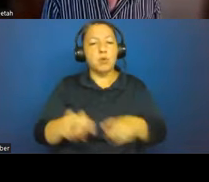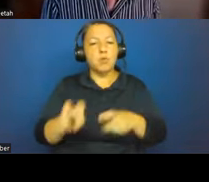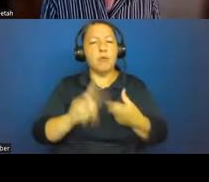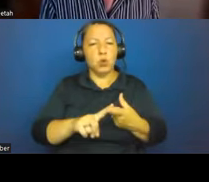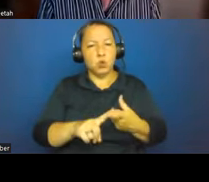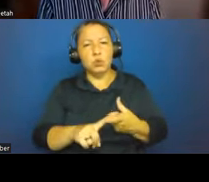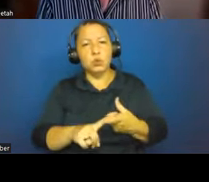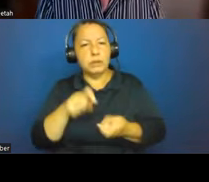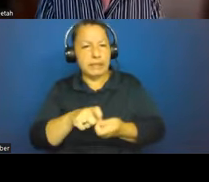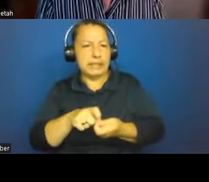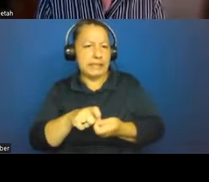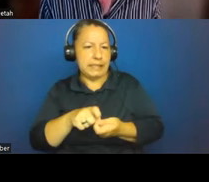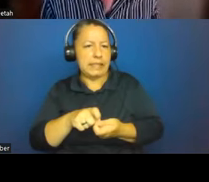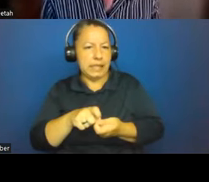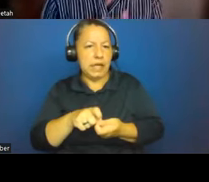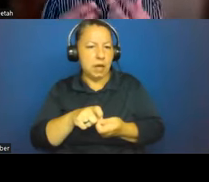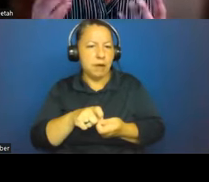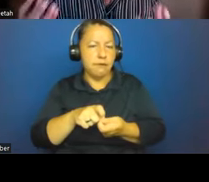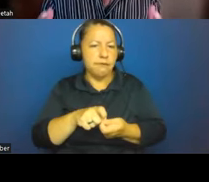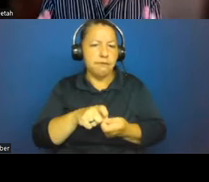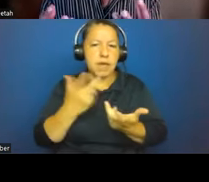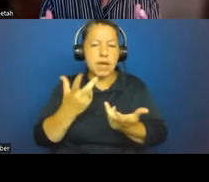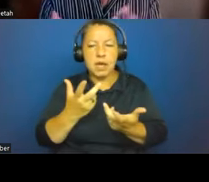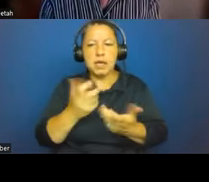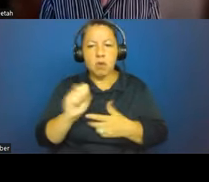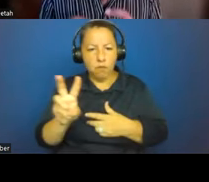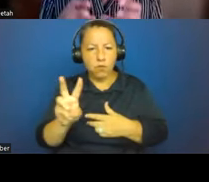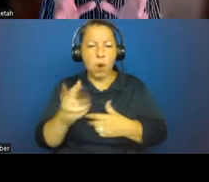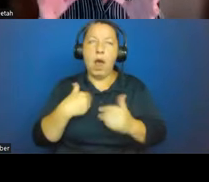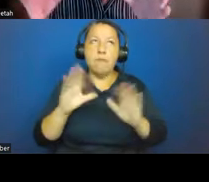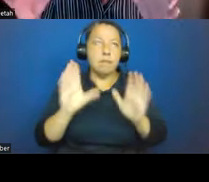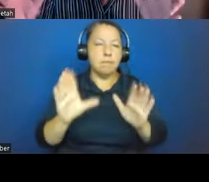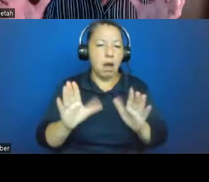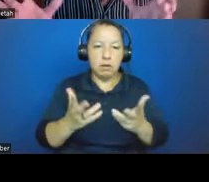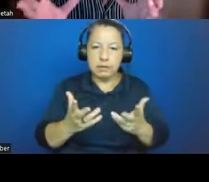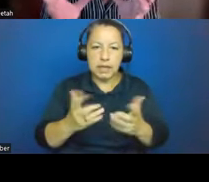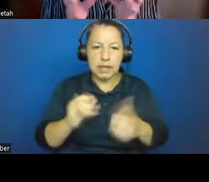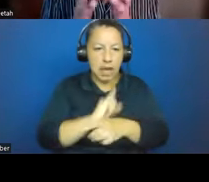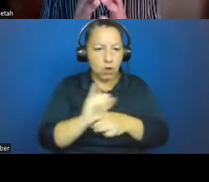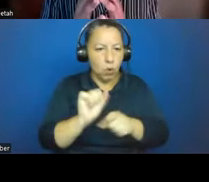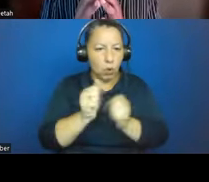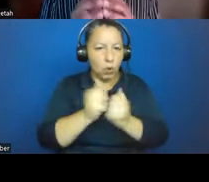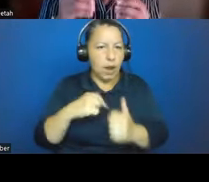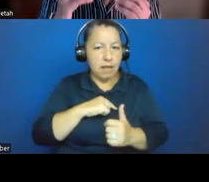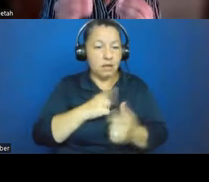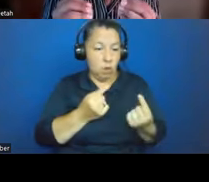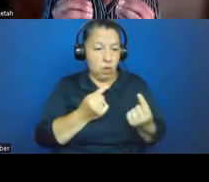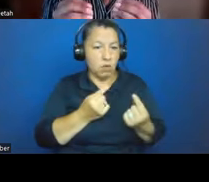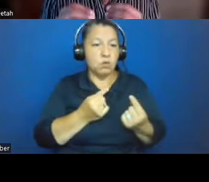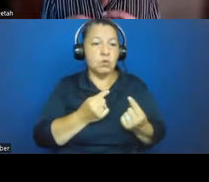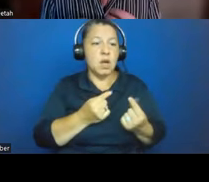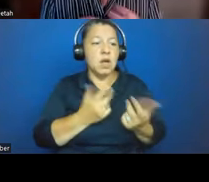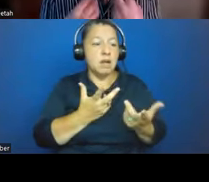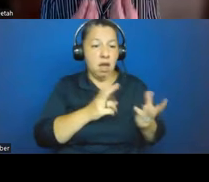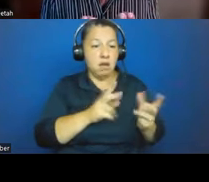we have an excellent intern who's working with us now, basically, who's interpolated those results. And from his